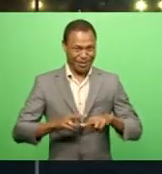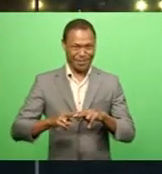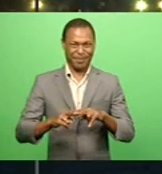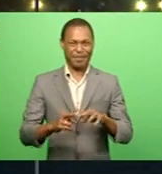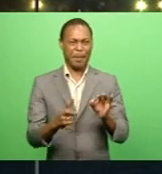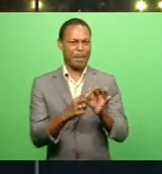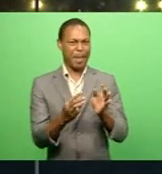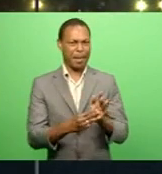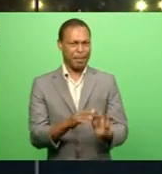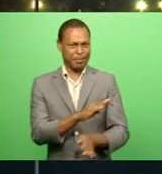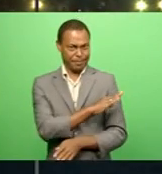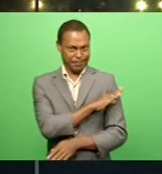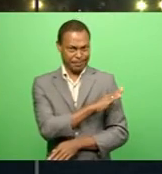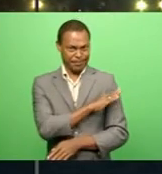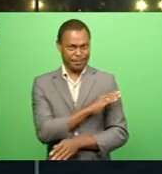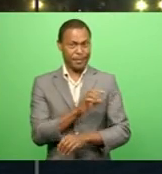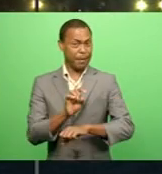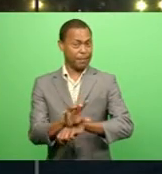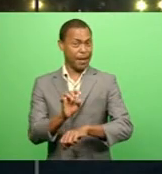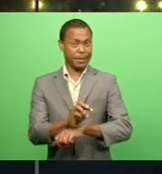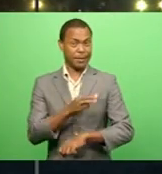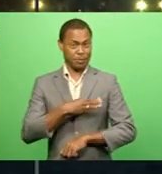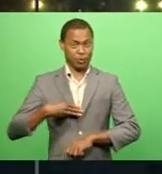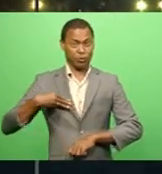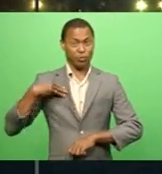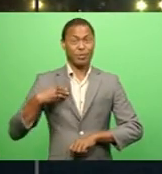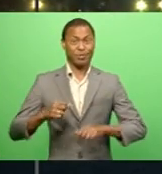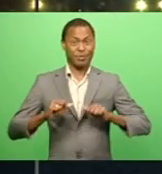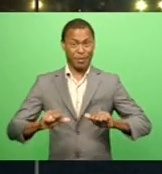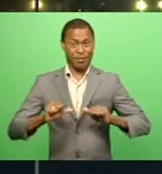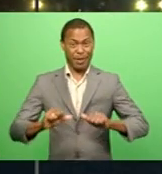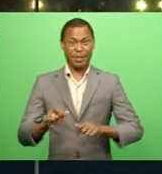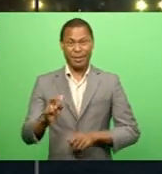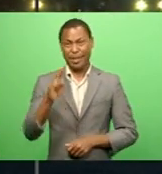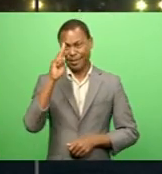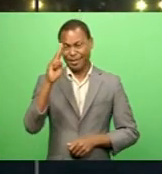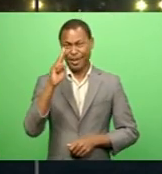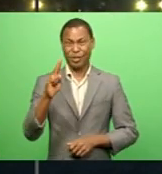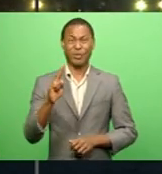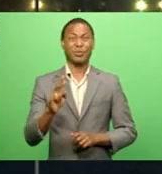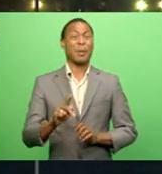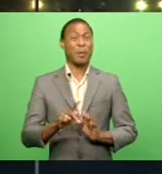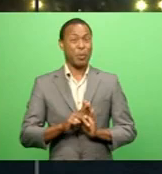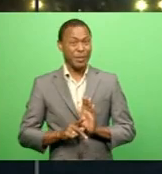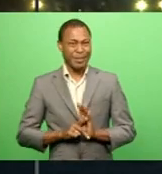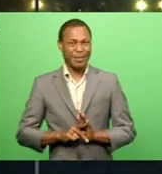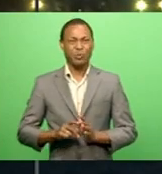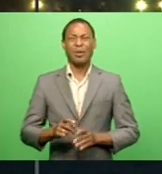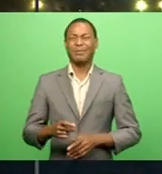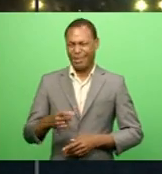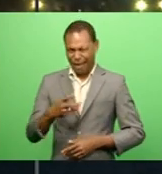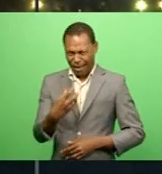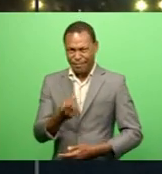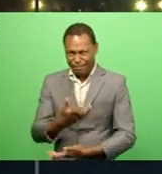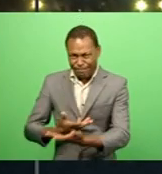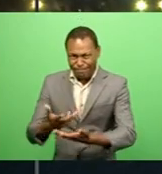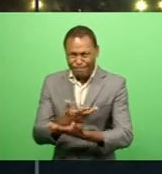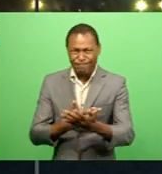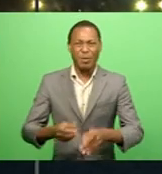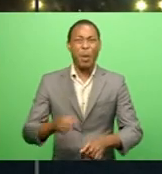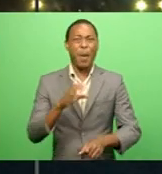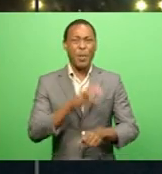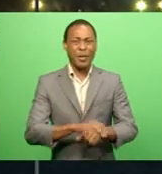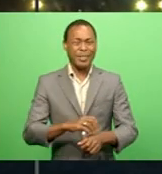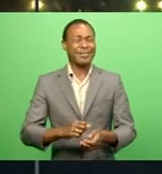Mbaini Marama has advised the Ministry of Defense and National Policing To carry out consultations on the Police Act of 1965